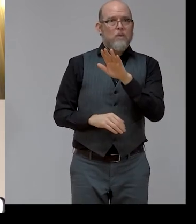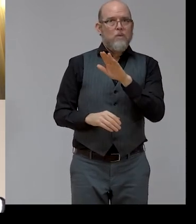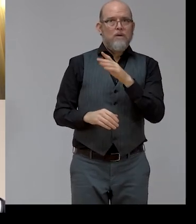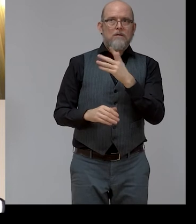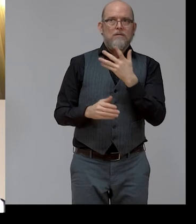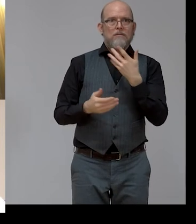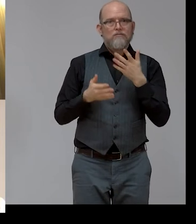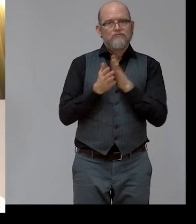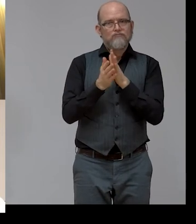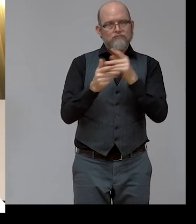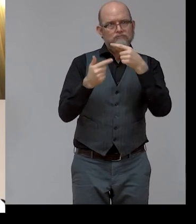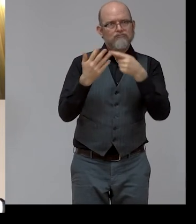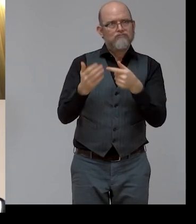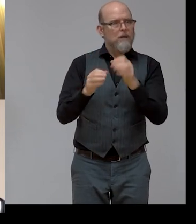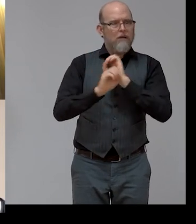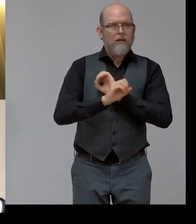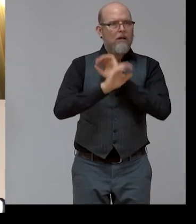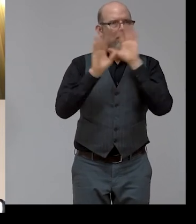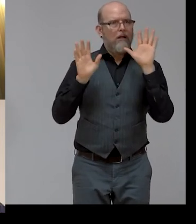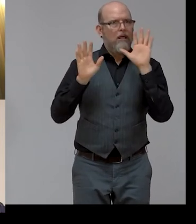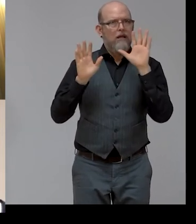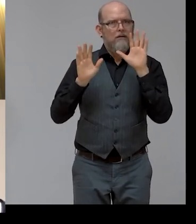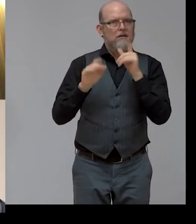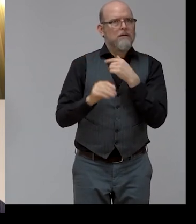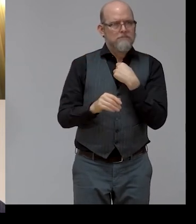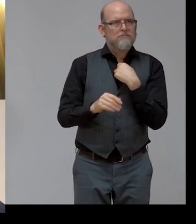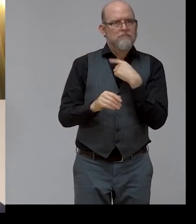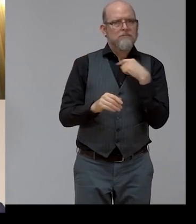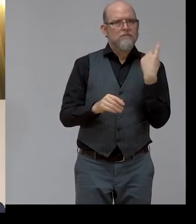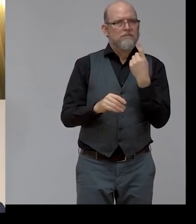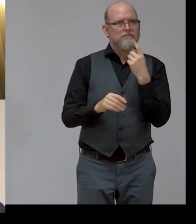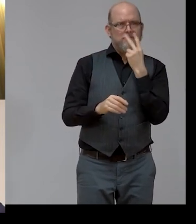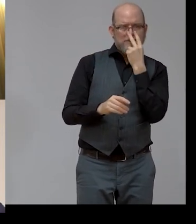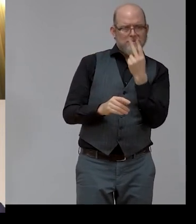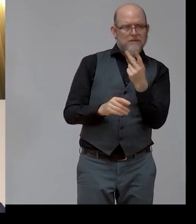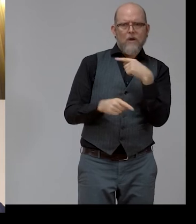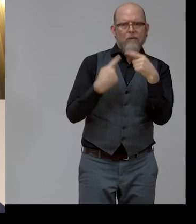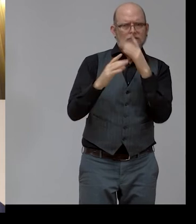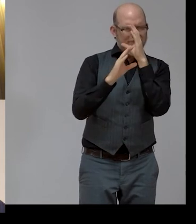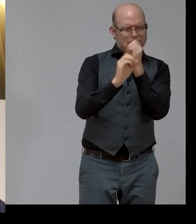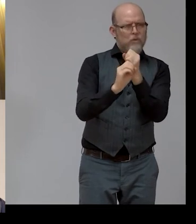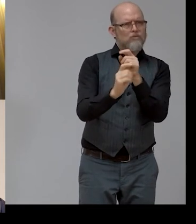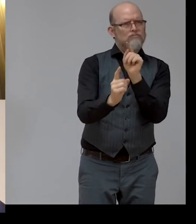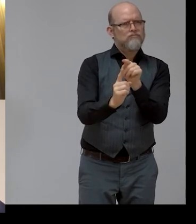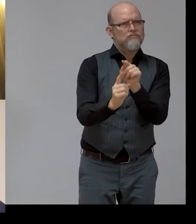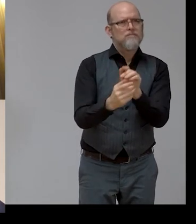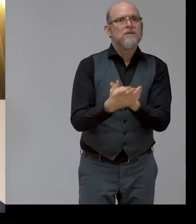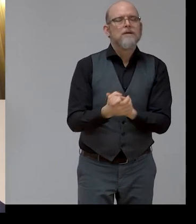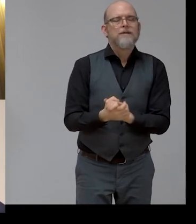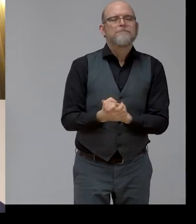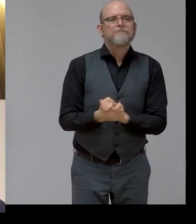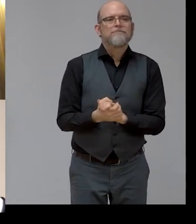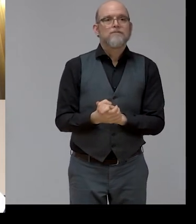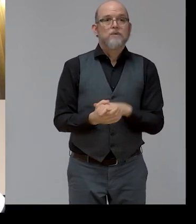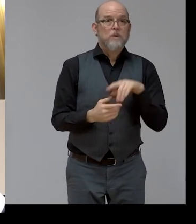clear and focused, as always. Gerard, do you have knowledge of other places on